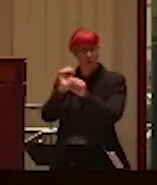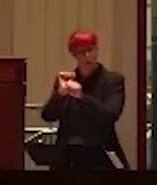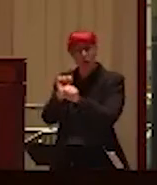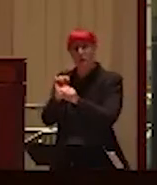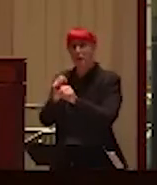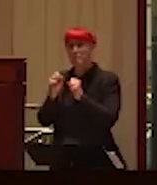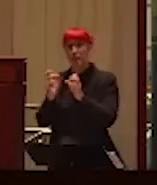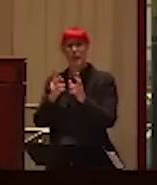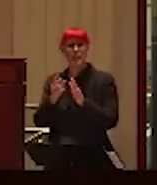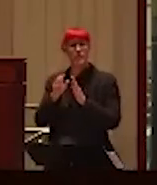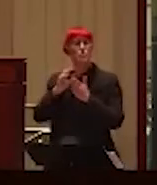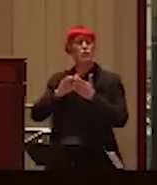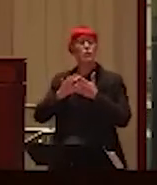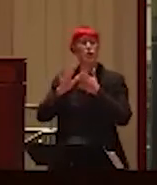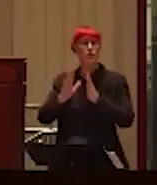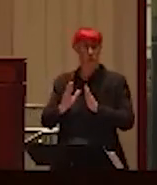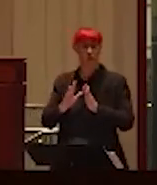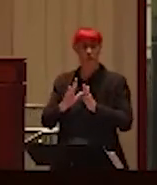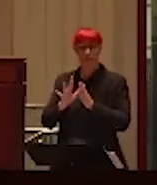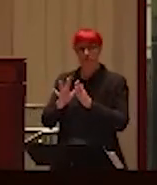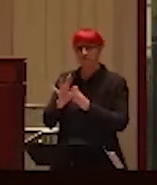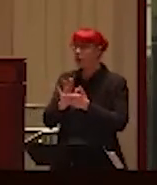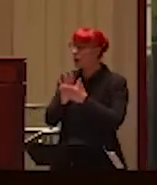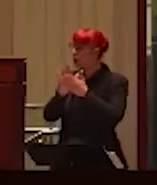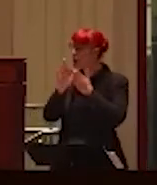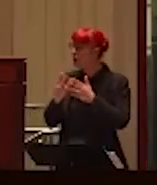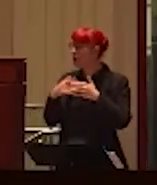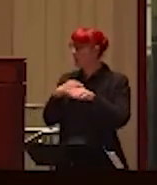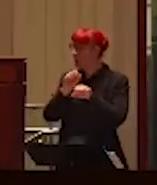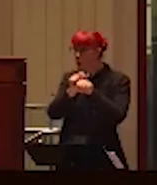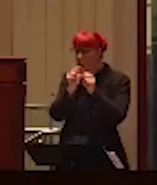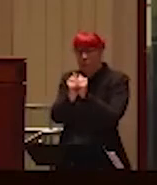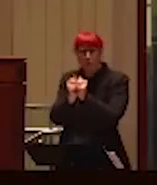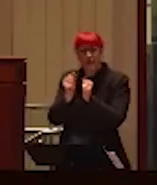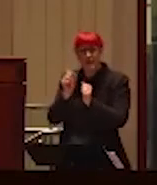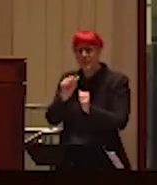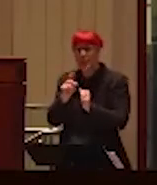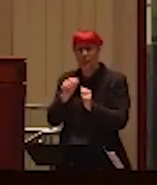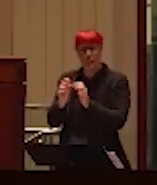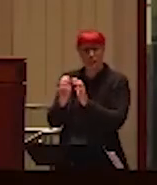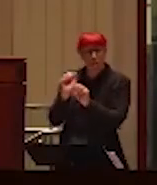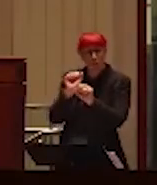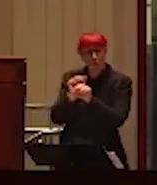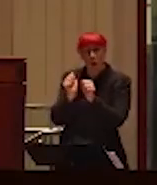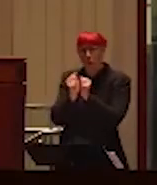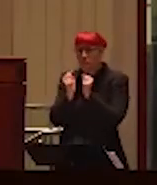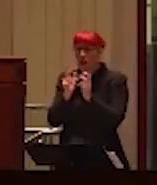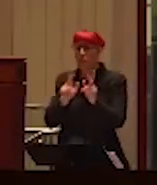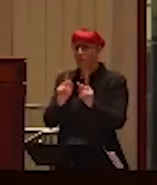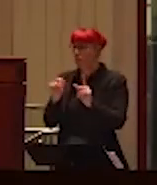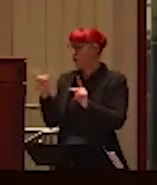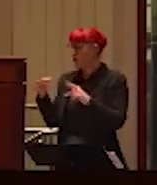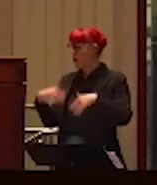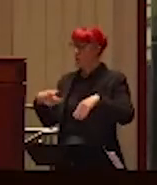all working on papers with Sasha. So you really are an exceptional leader. Sasha has been asking brave questions